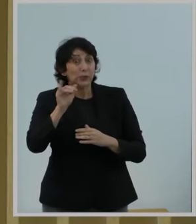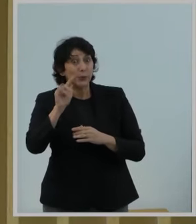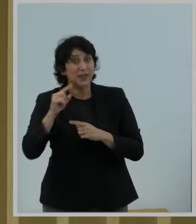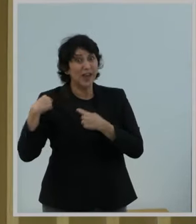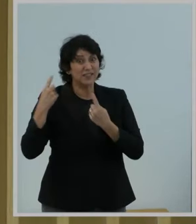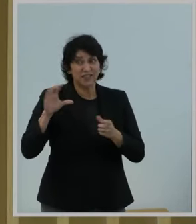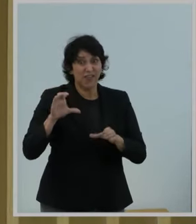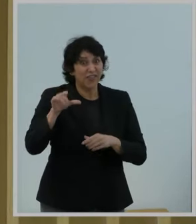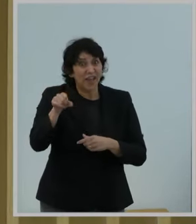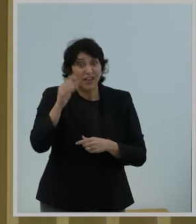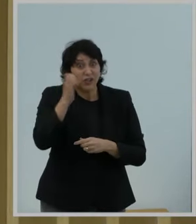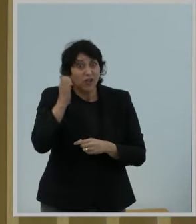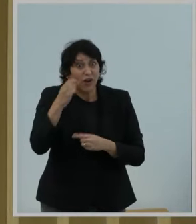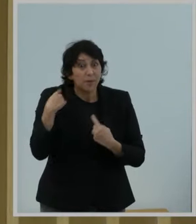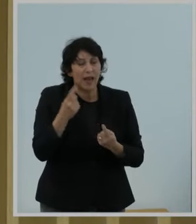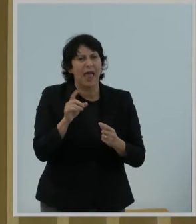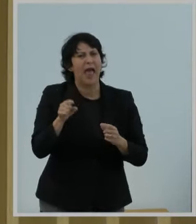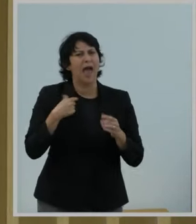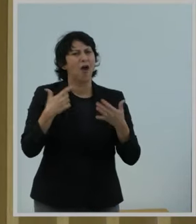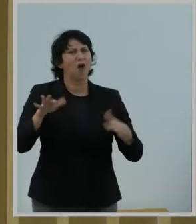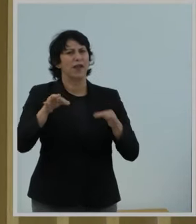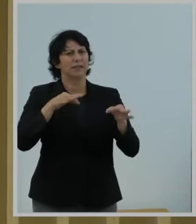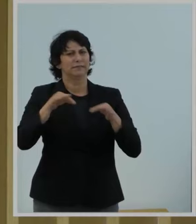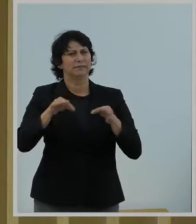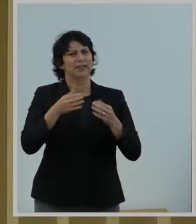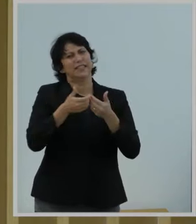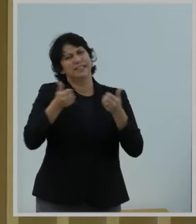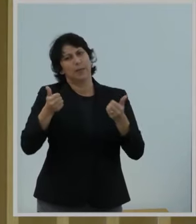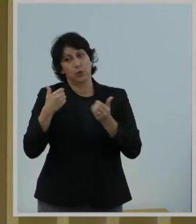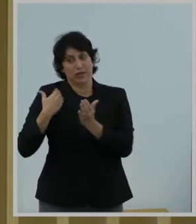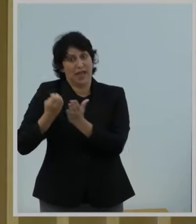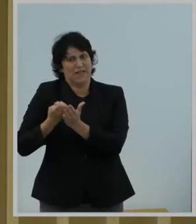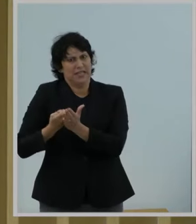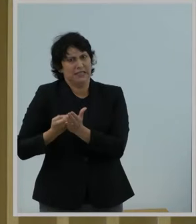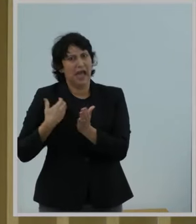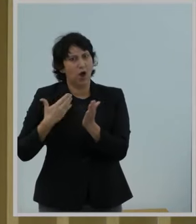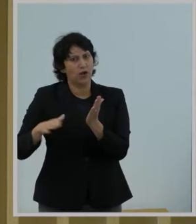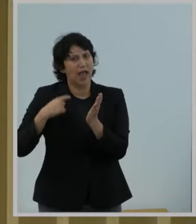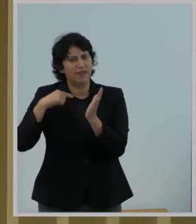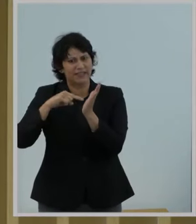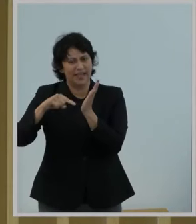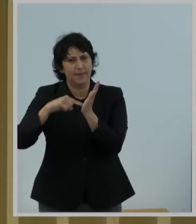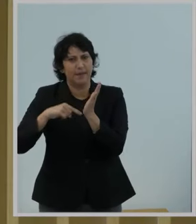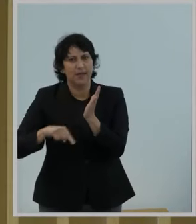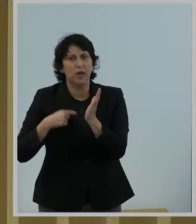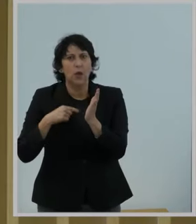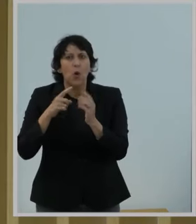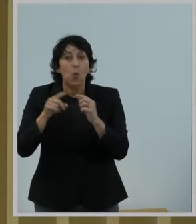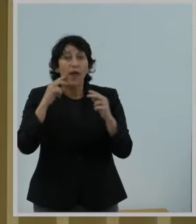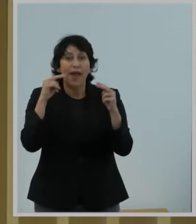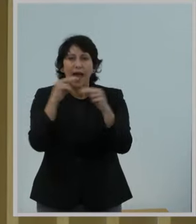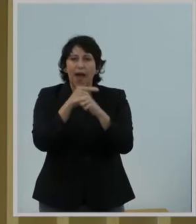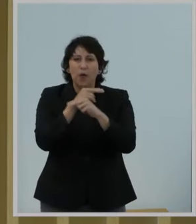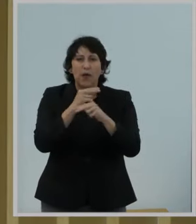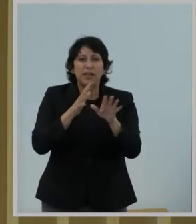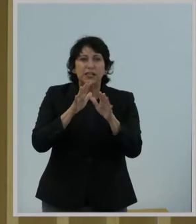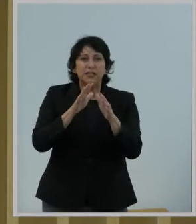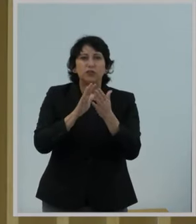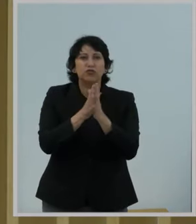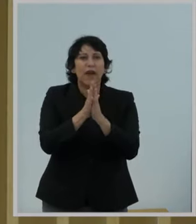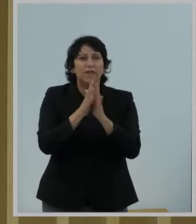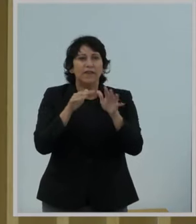As I detailed in a separate statement with evidence, when online traffic spiked during COVID-19,